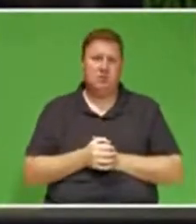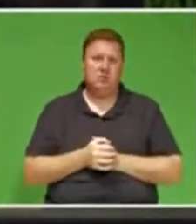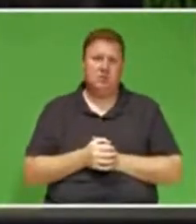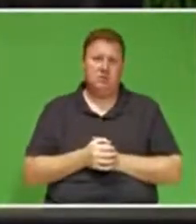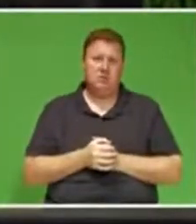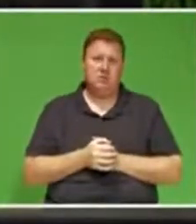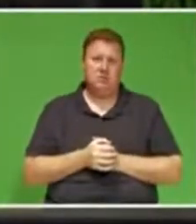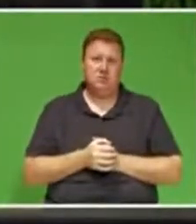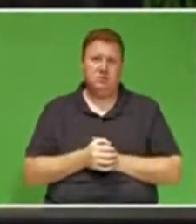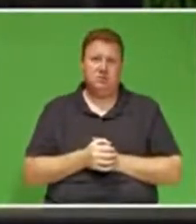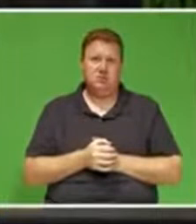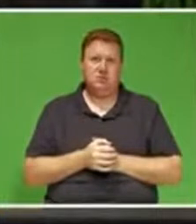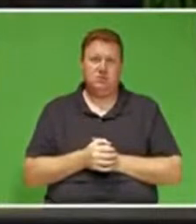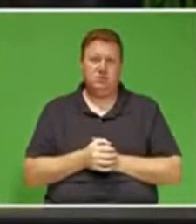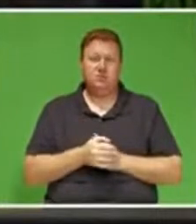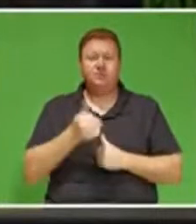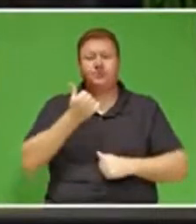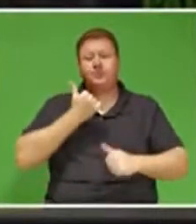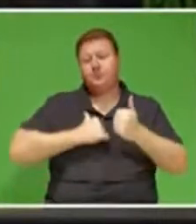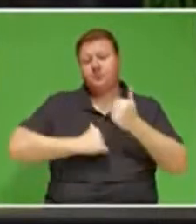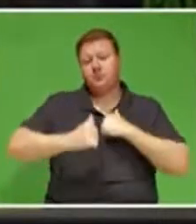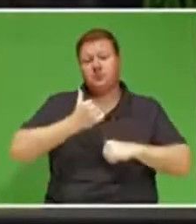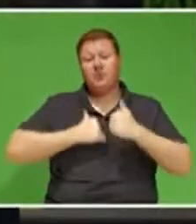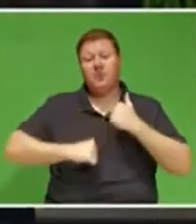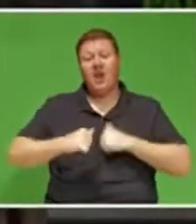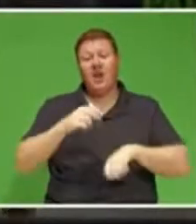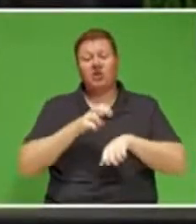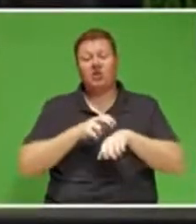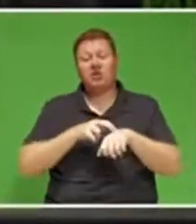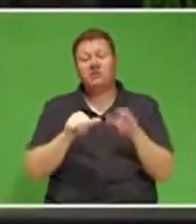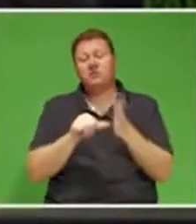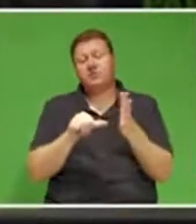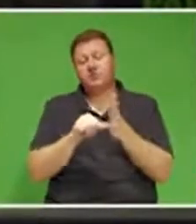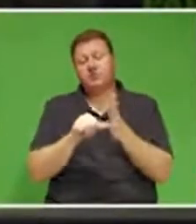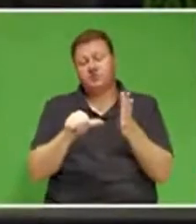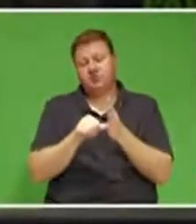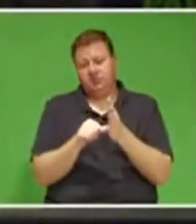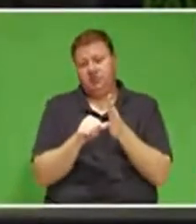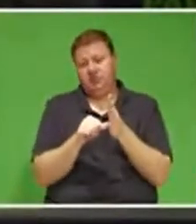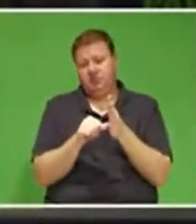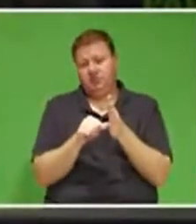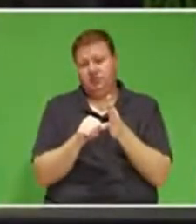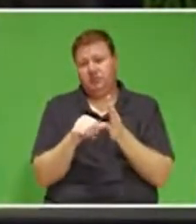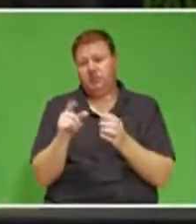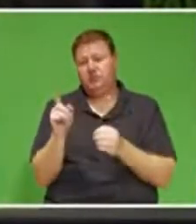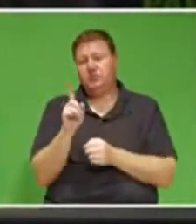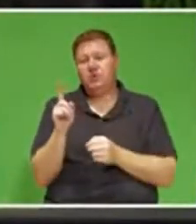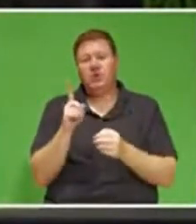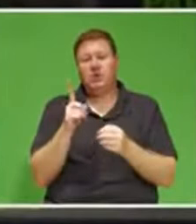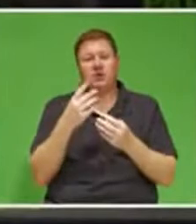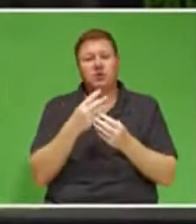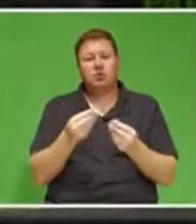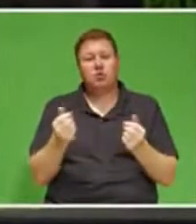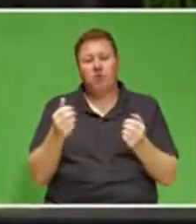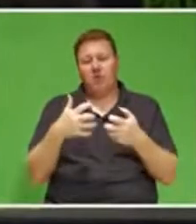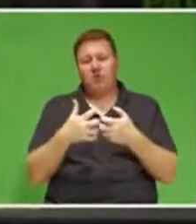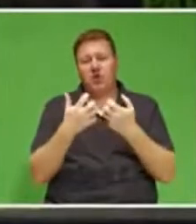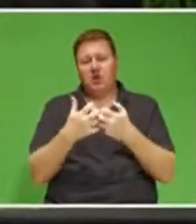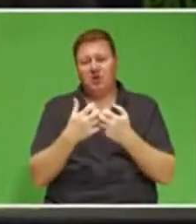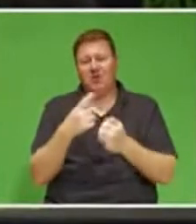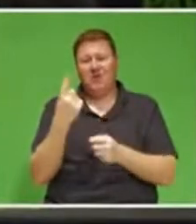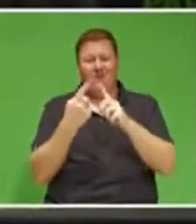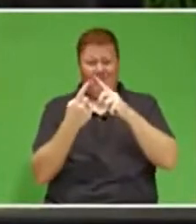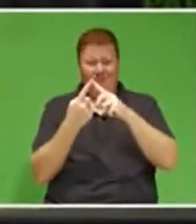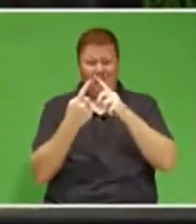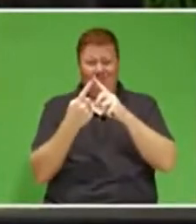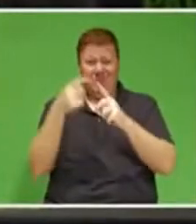Foremost amongst the actions that are needed for the resolution of our challenges, clearly, is the electricity